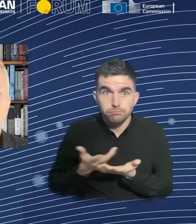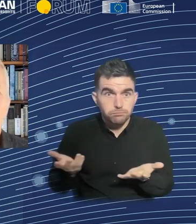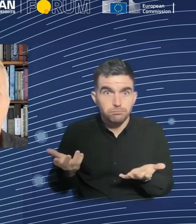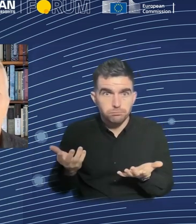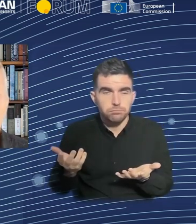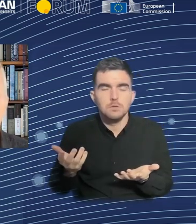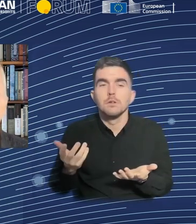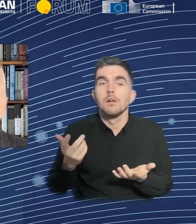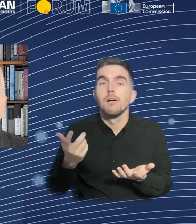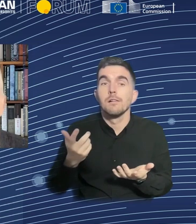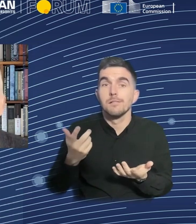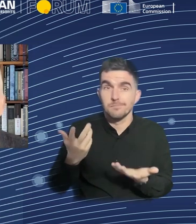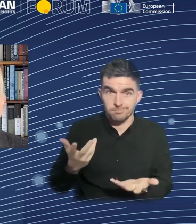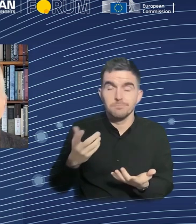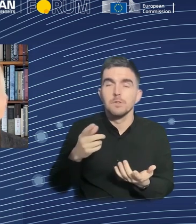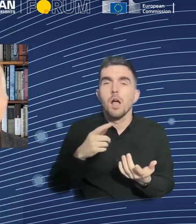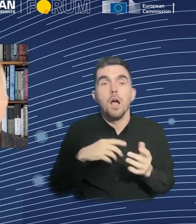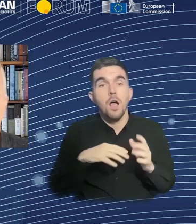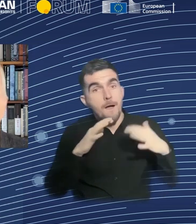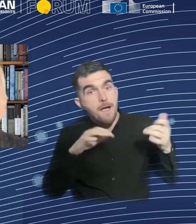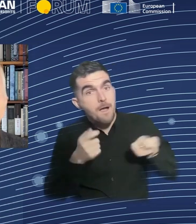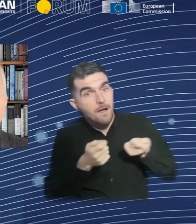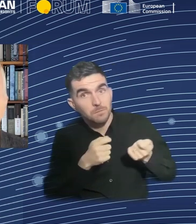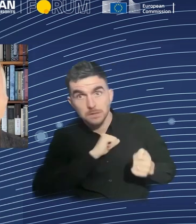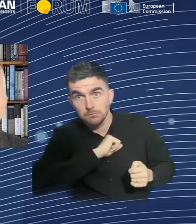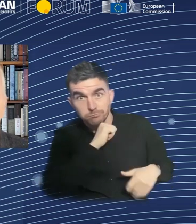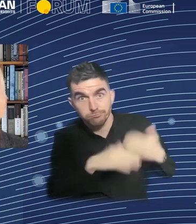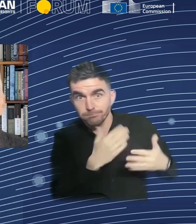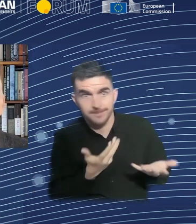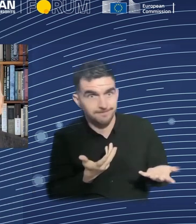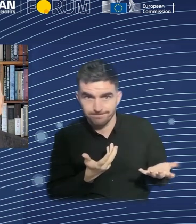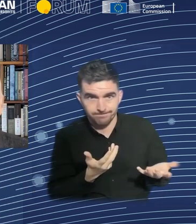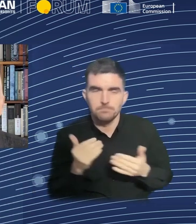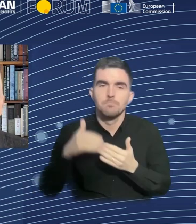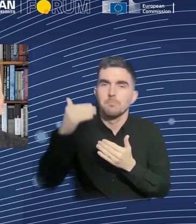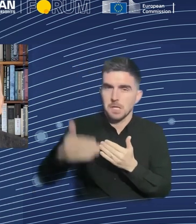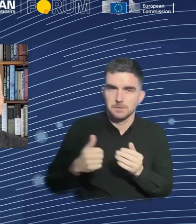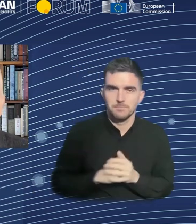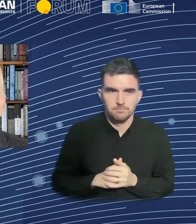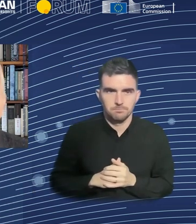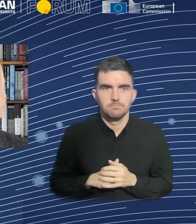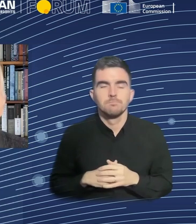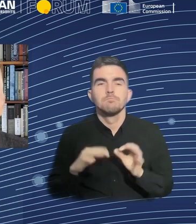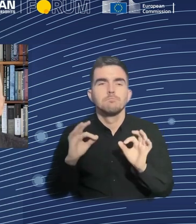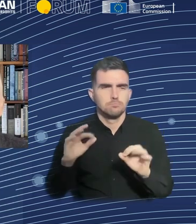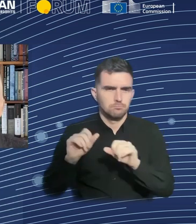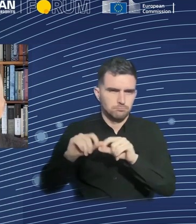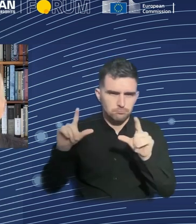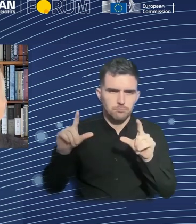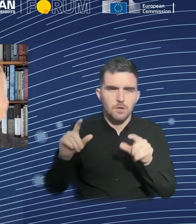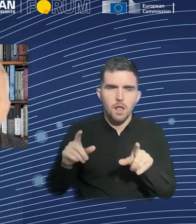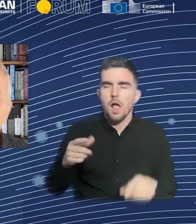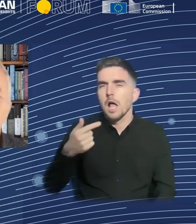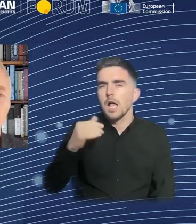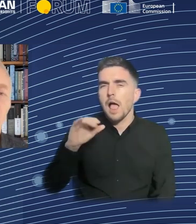There's a company called Giscard as an example. I think I chose this one because actually the EU has invested in this French company,